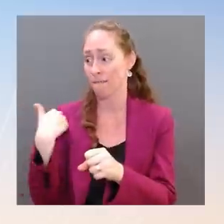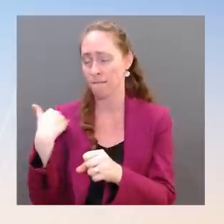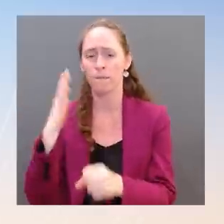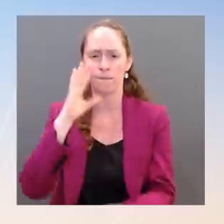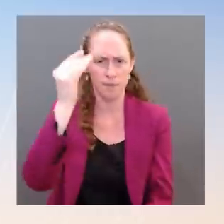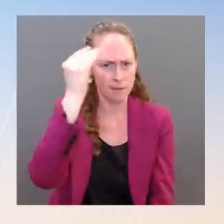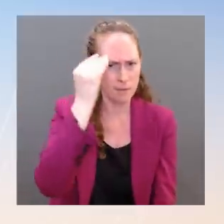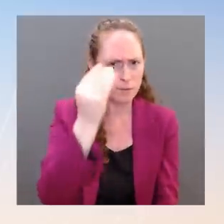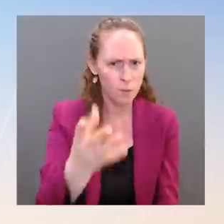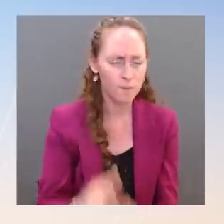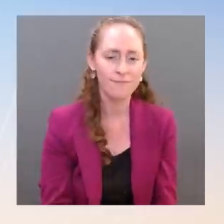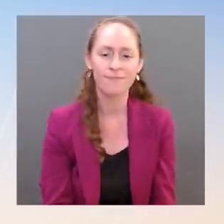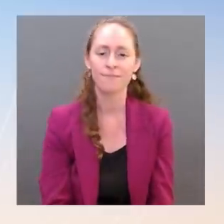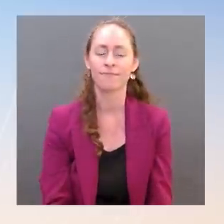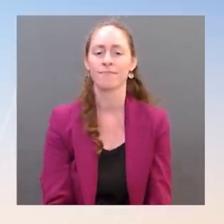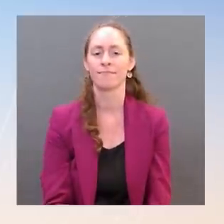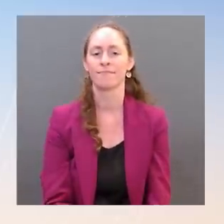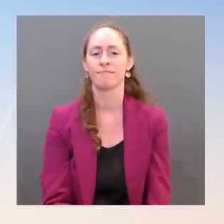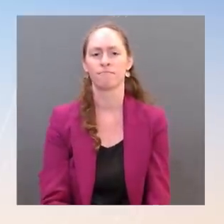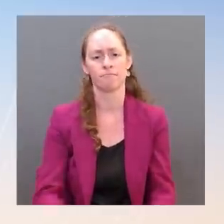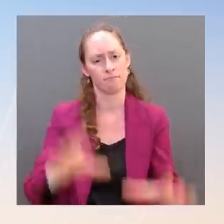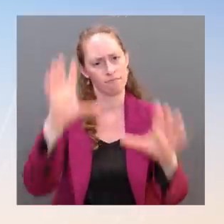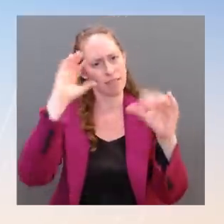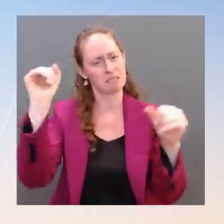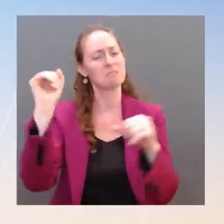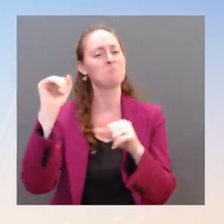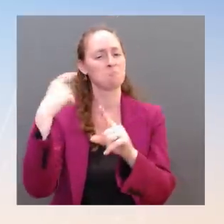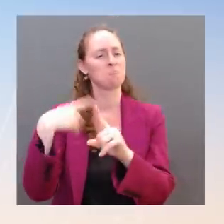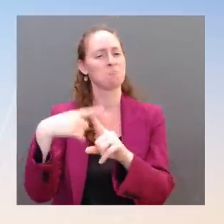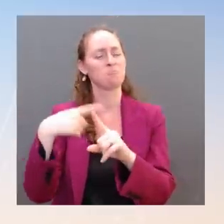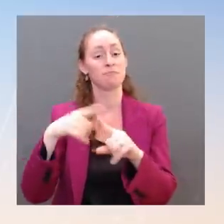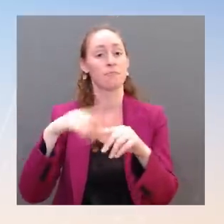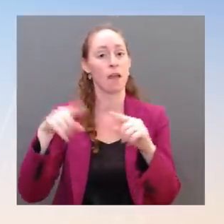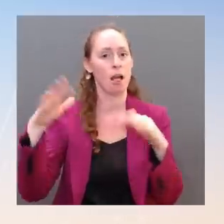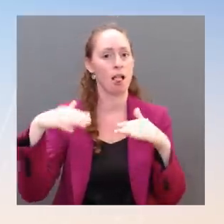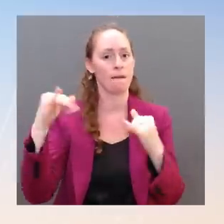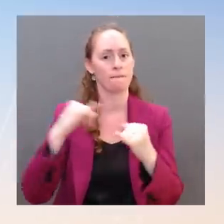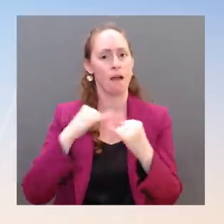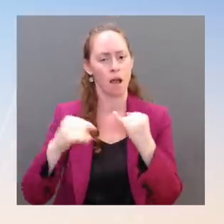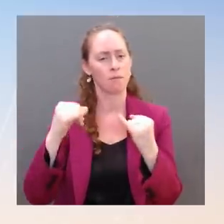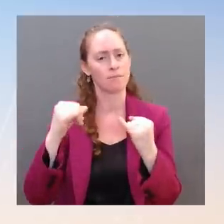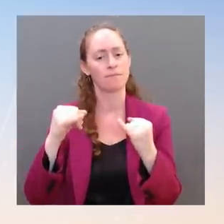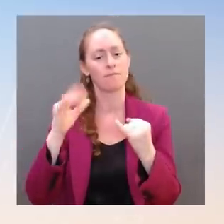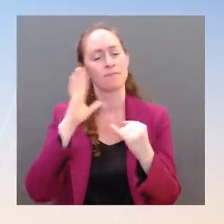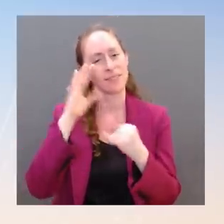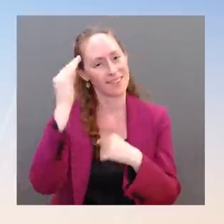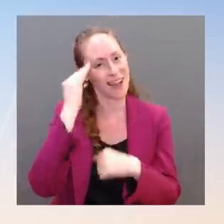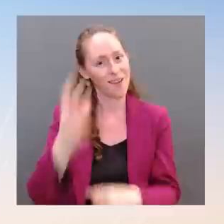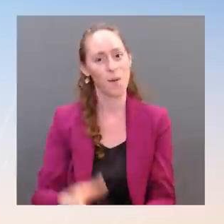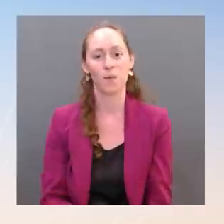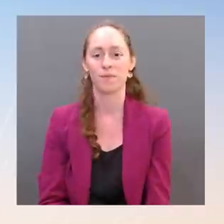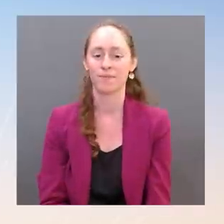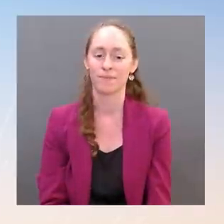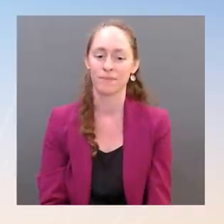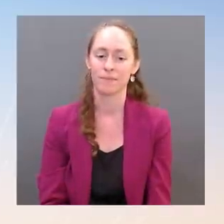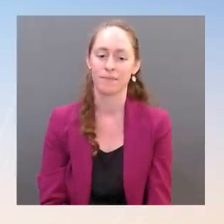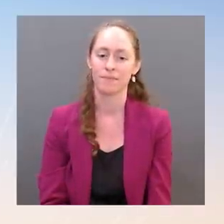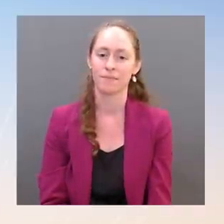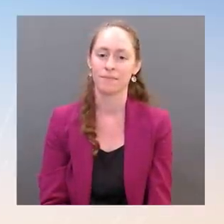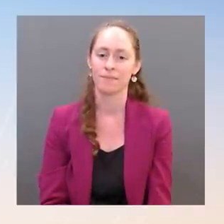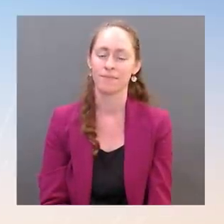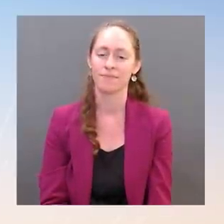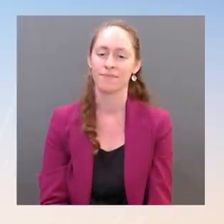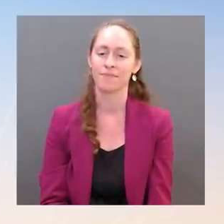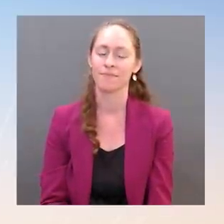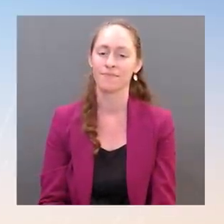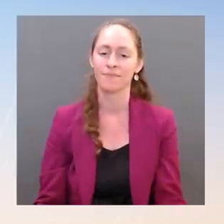You know, we don't have anything to share at this moment. Again, once we have it, we'll be happy to share it with all of you. this. Thanks, Karine. DHS said